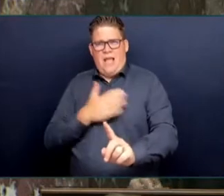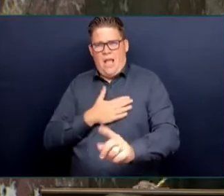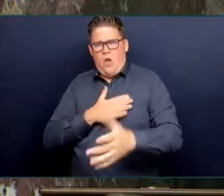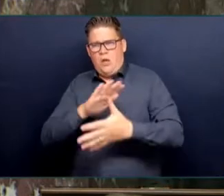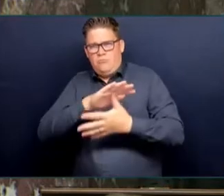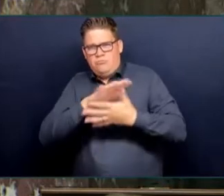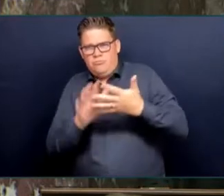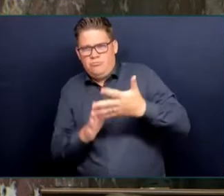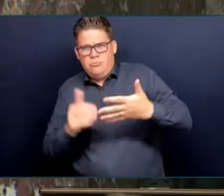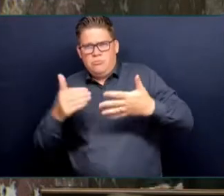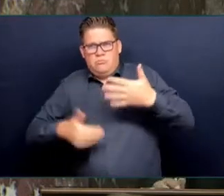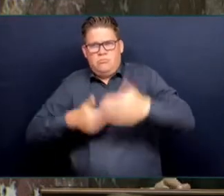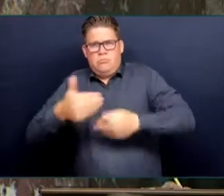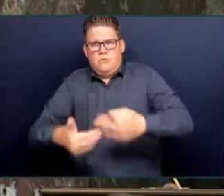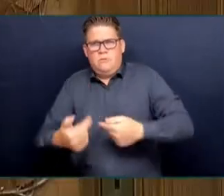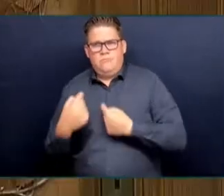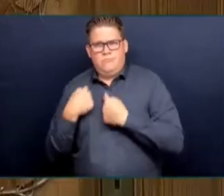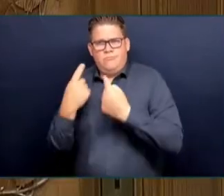across our province.